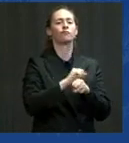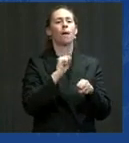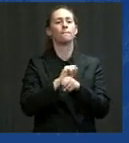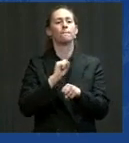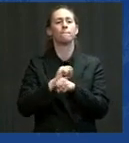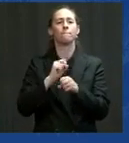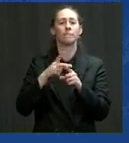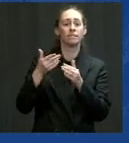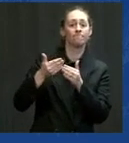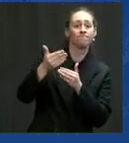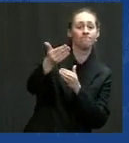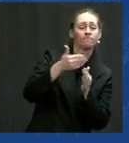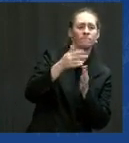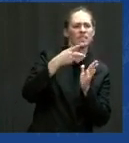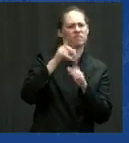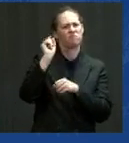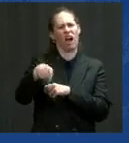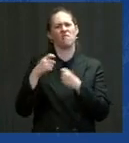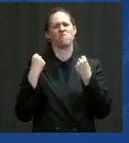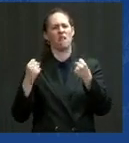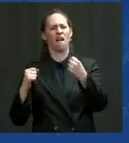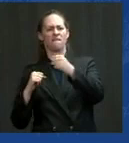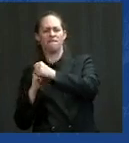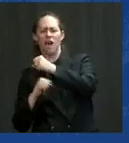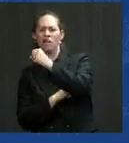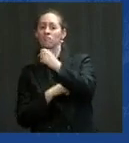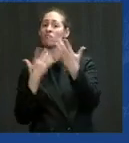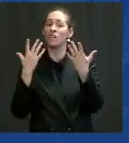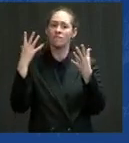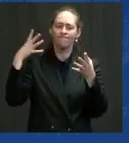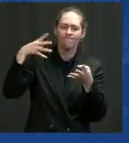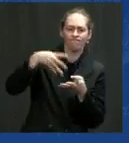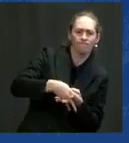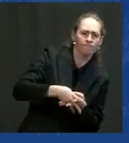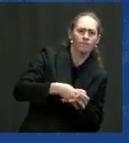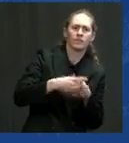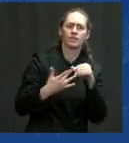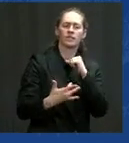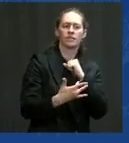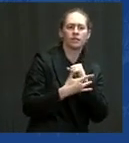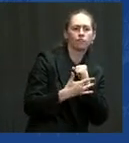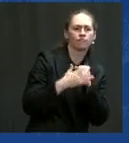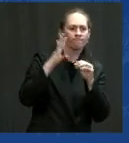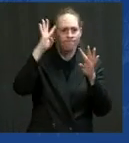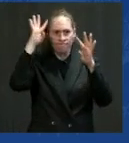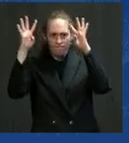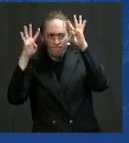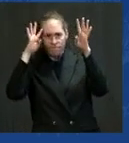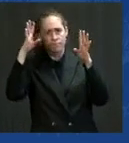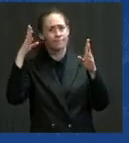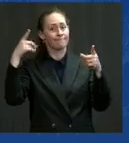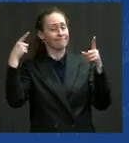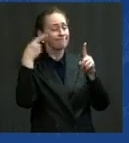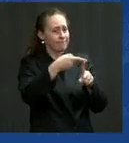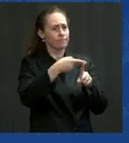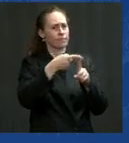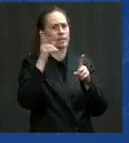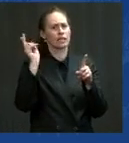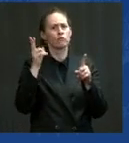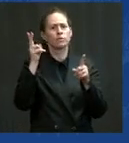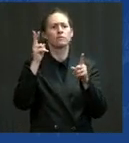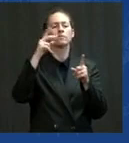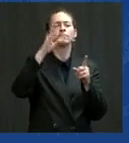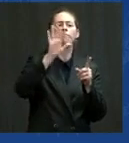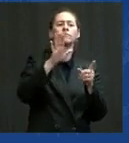leadership in manufacturing and technology. We're going to invest in historic black colleges and universities under minority-serving institutions.